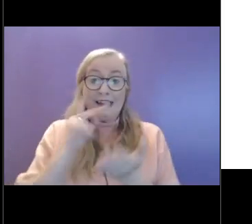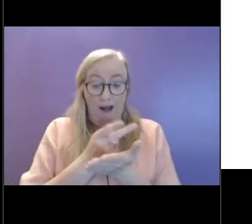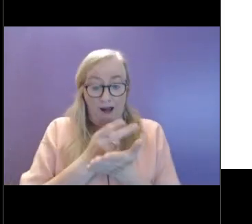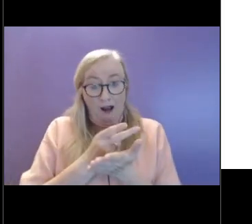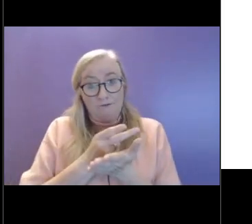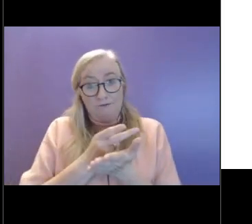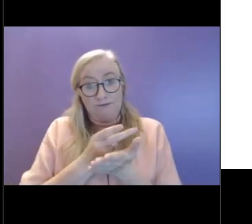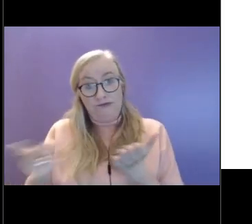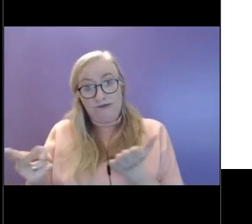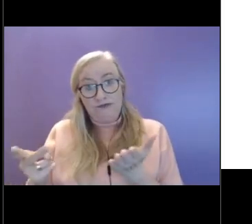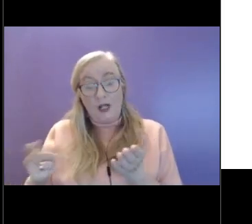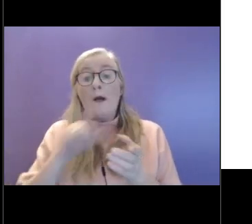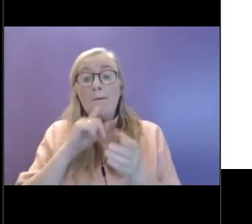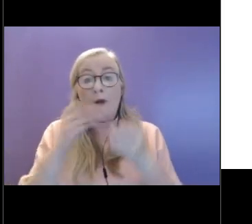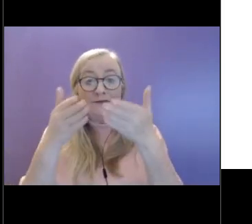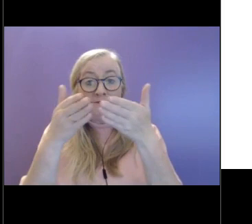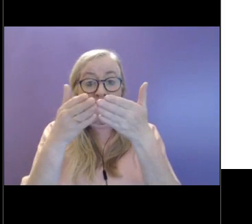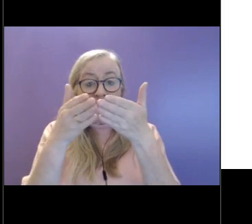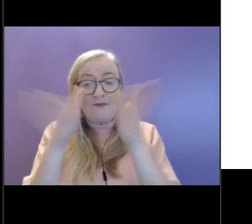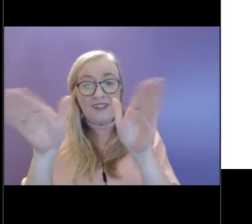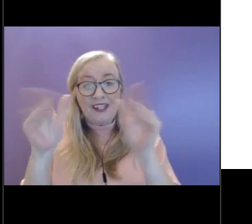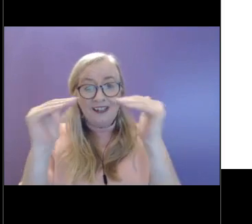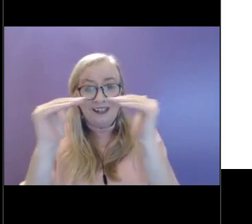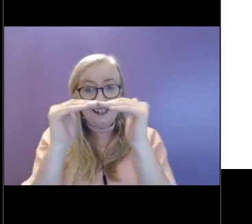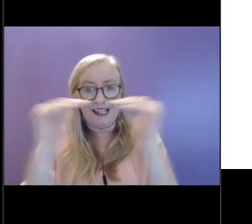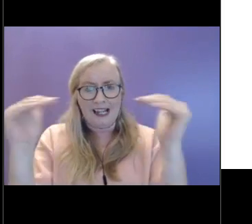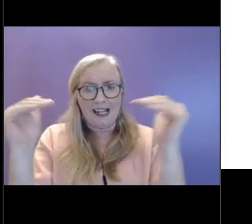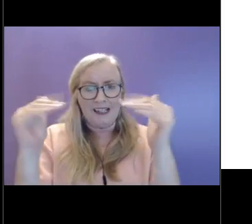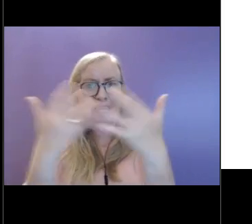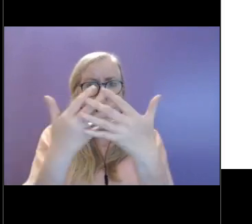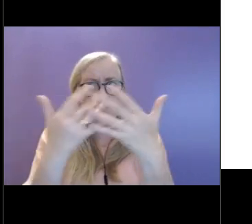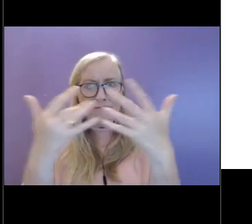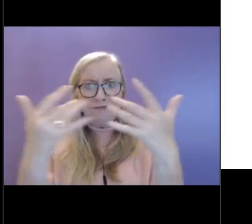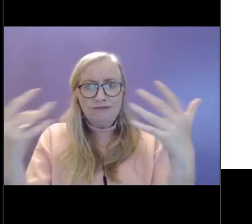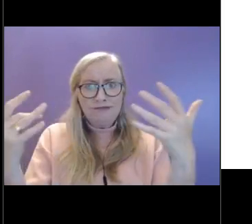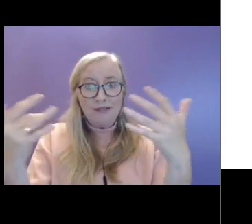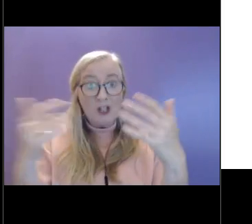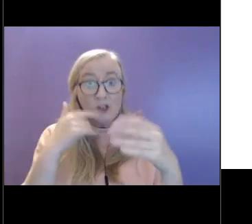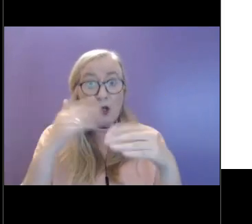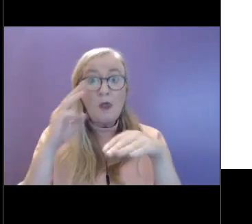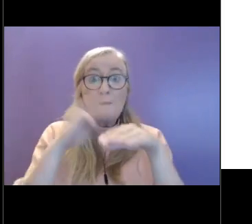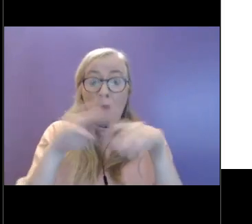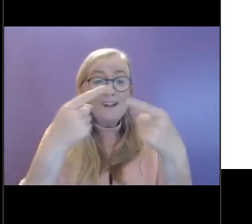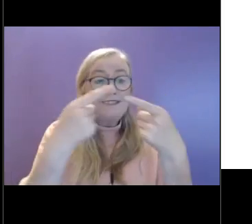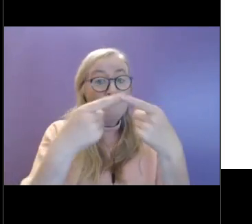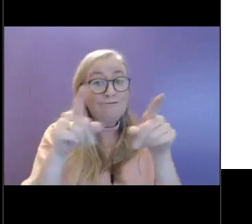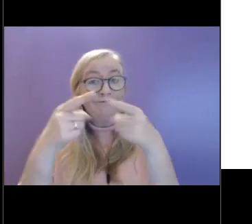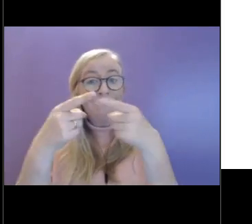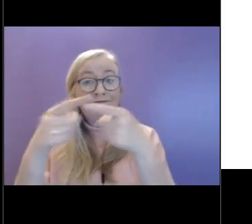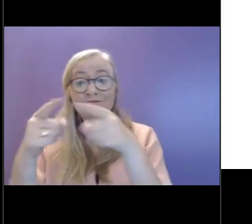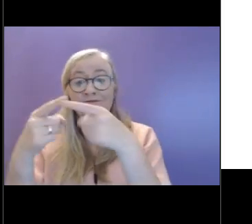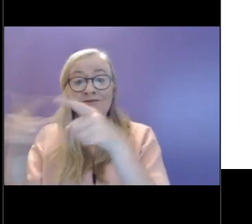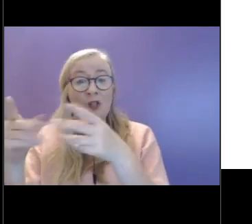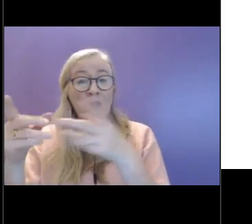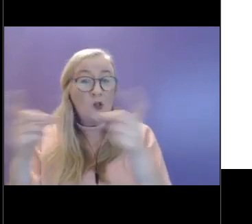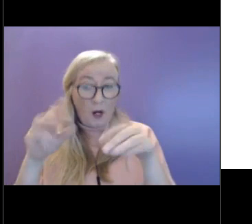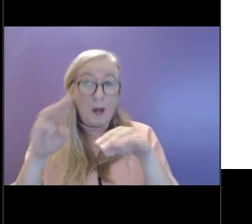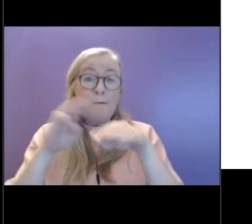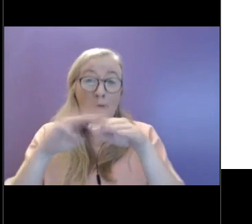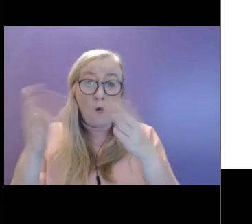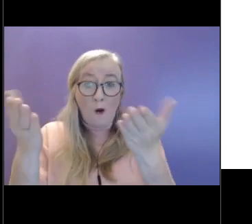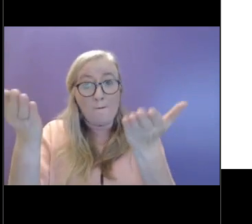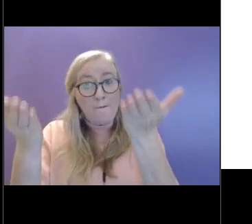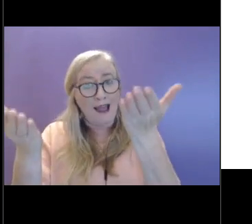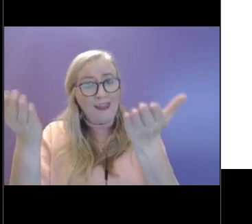So the width of the funnel, as I said, is the kind of the amount of things in our lives. So the more kind of different and varied things, you know, the more balanced we might feel we